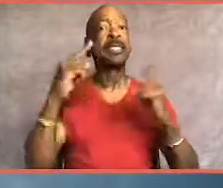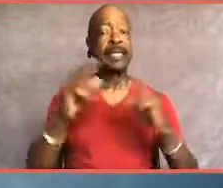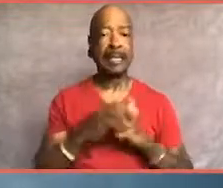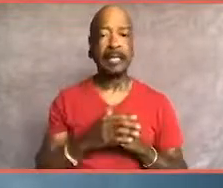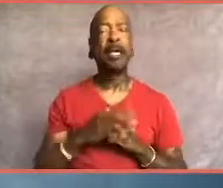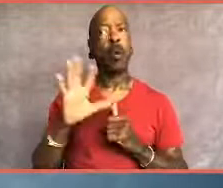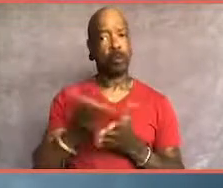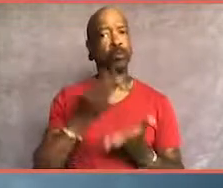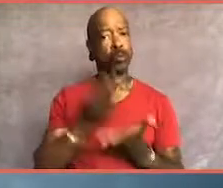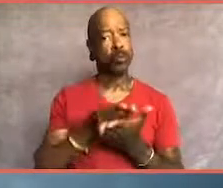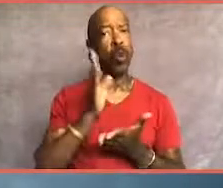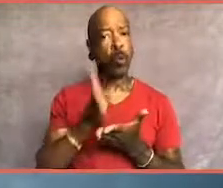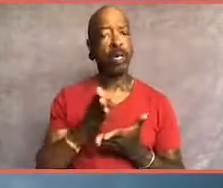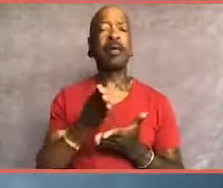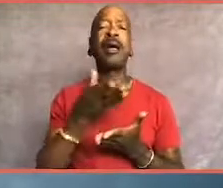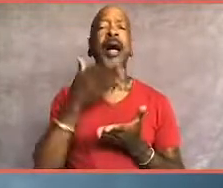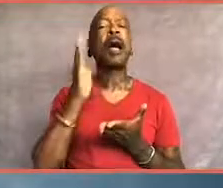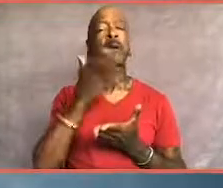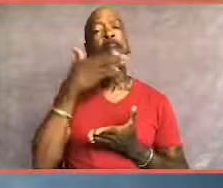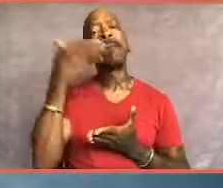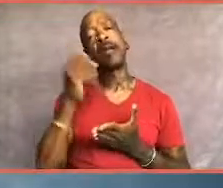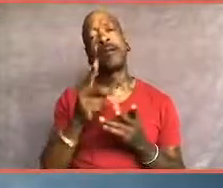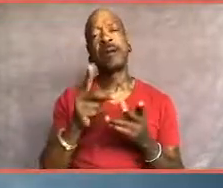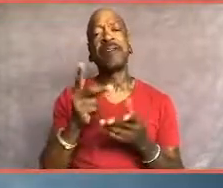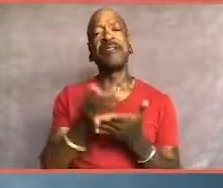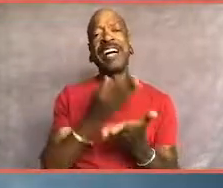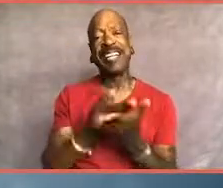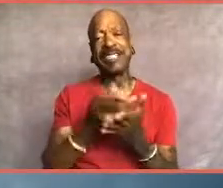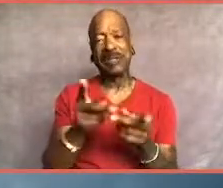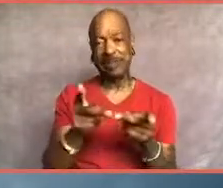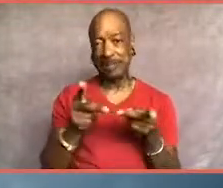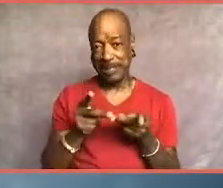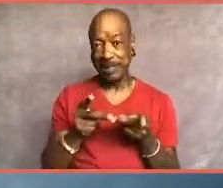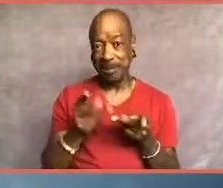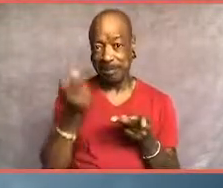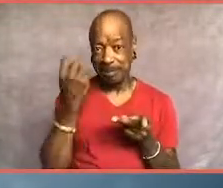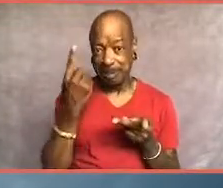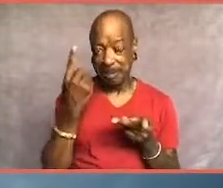better financial position than COVID happened.